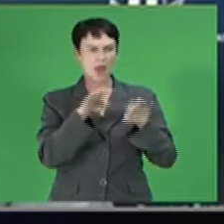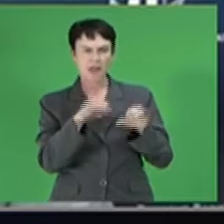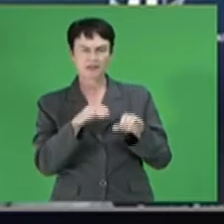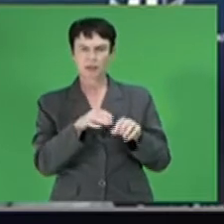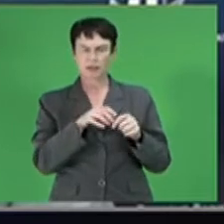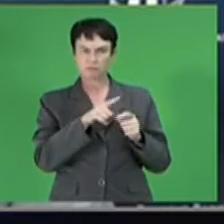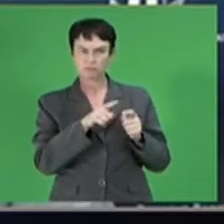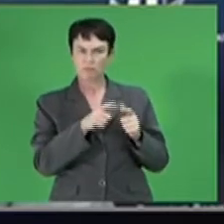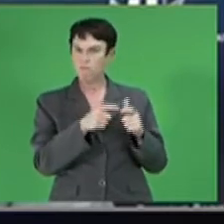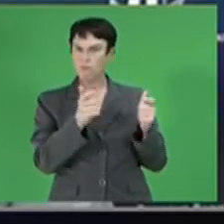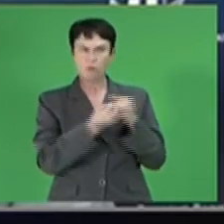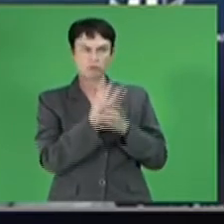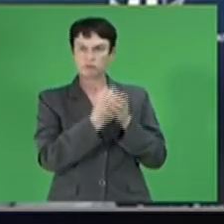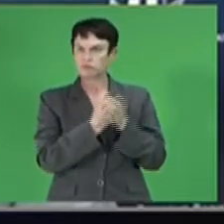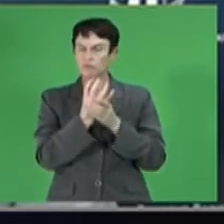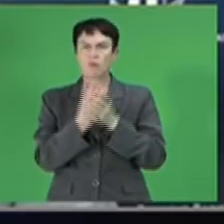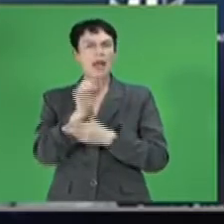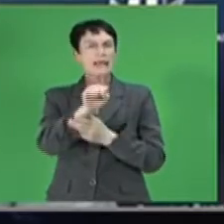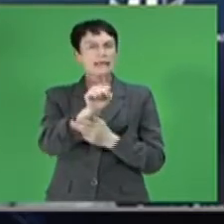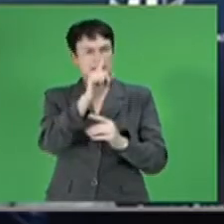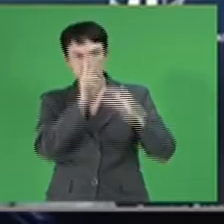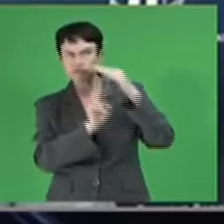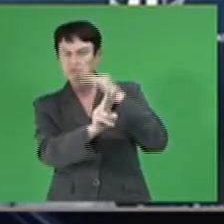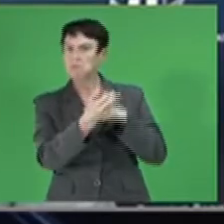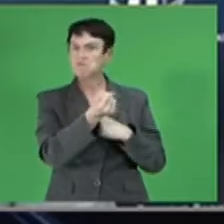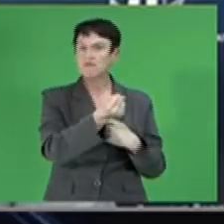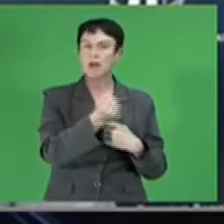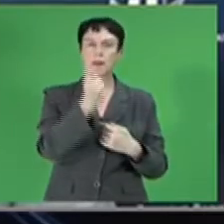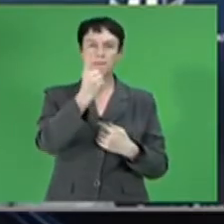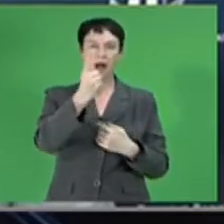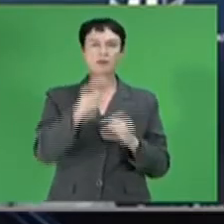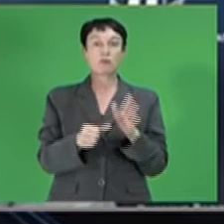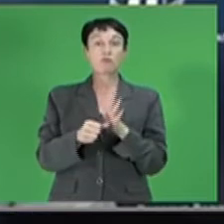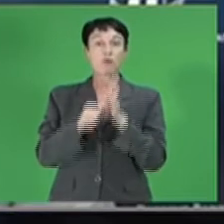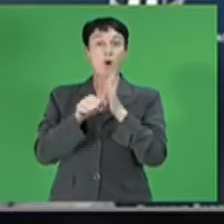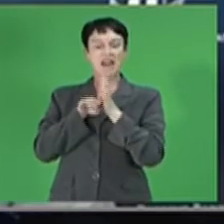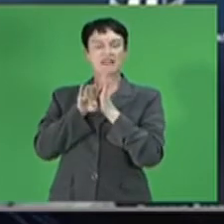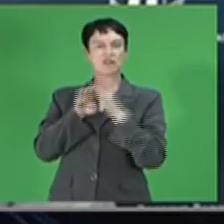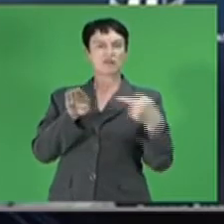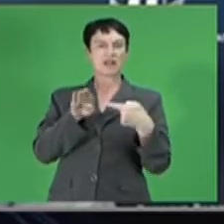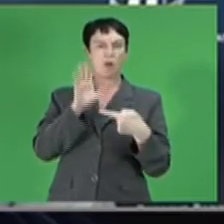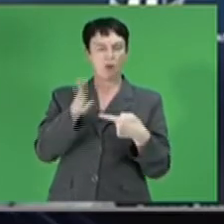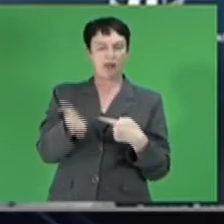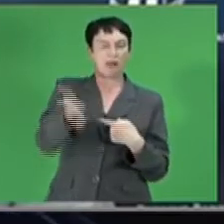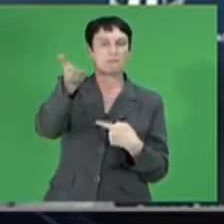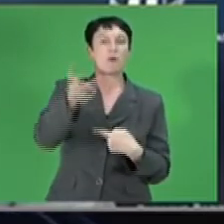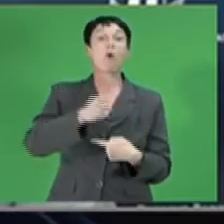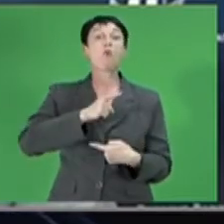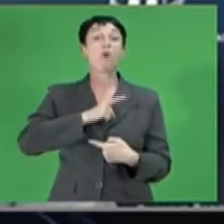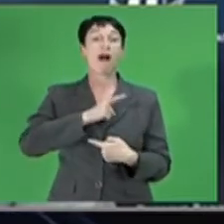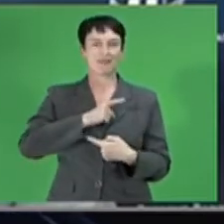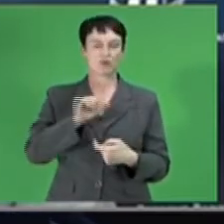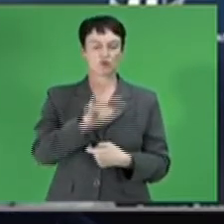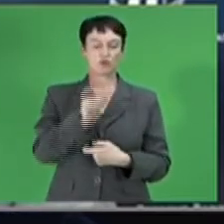expand over the forecast period, a rise in core inflation is moderated by the current strength of the exchange rate